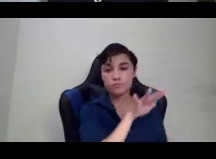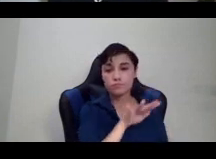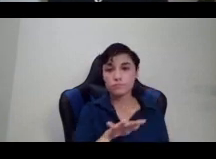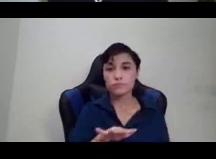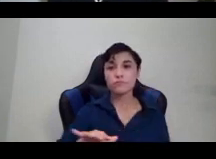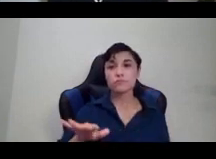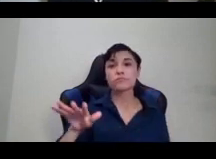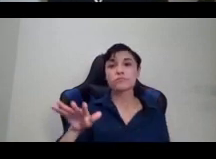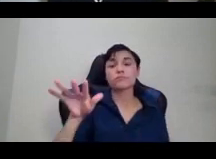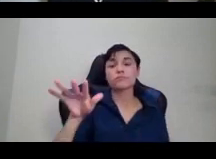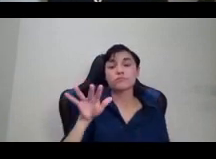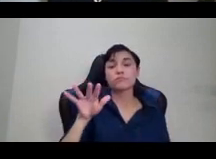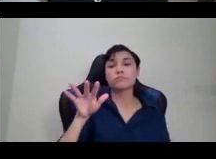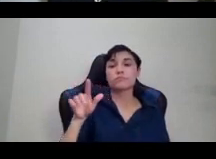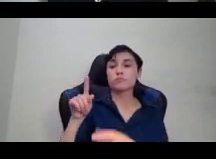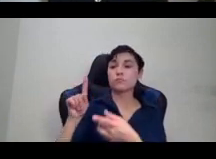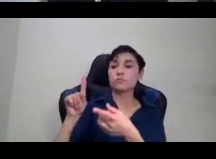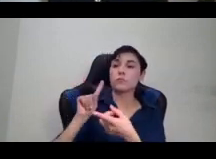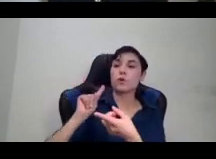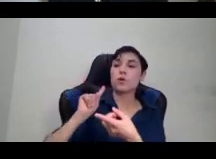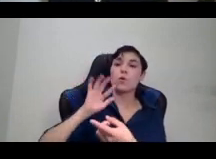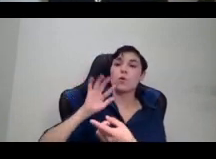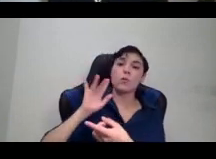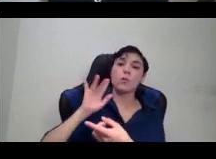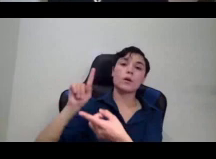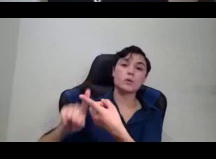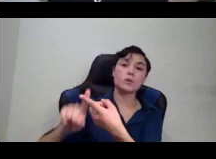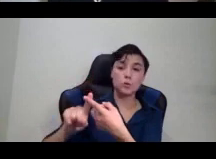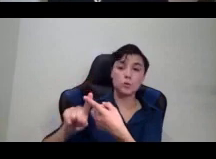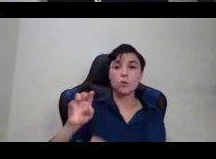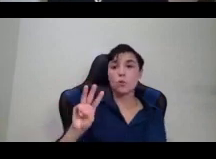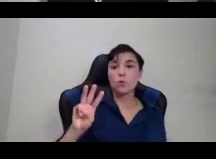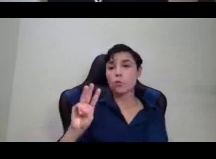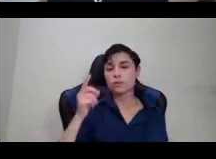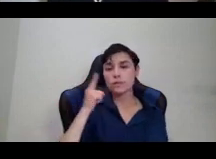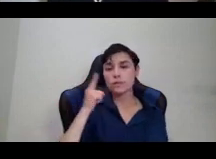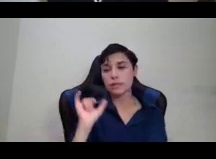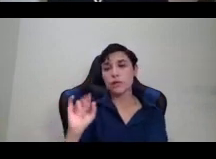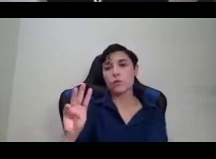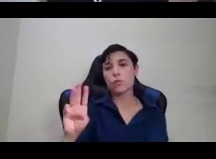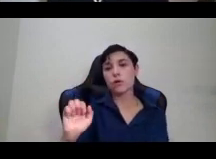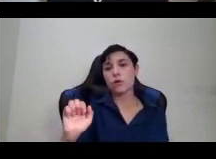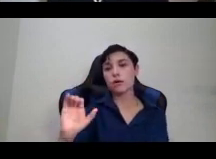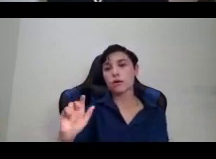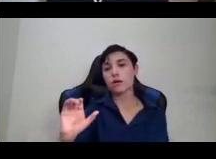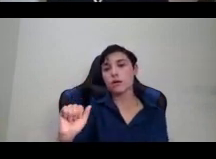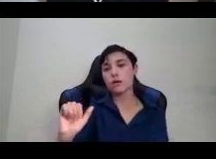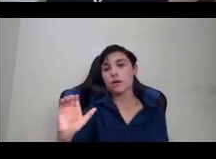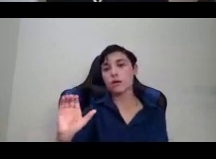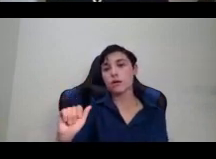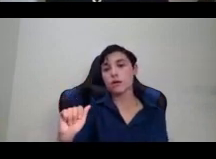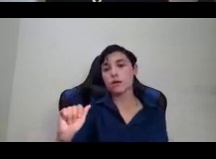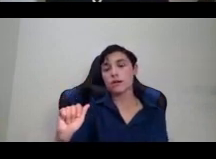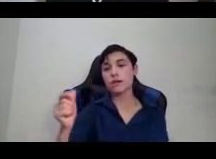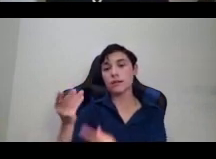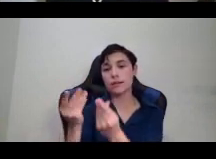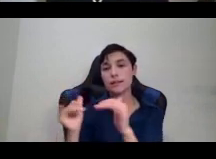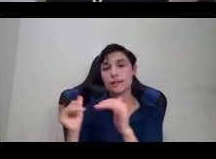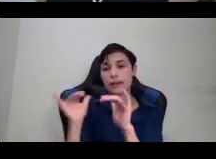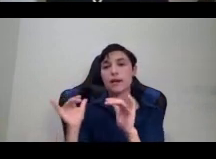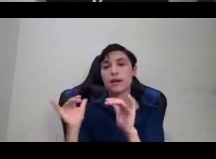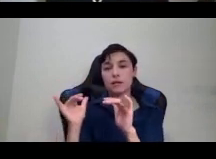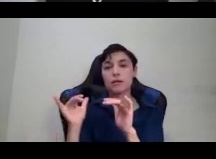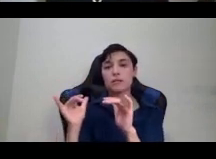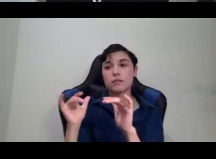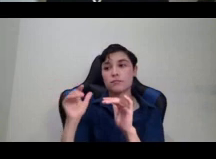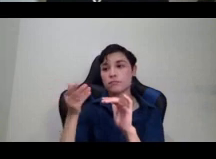to Kwakwaka'wak land in unseeded Kwakwaka'wak land in the colonial state of